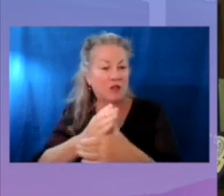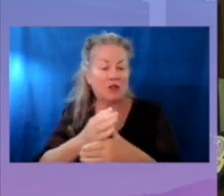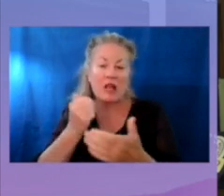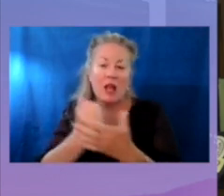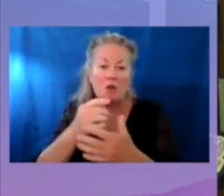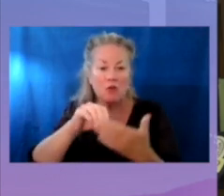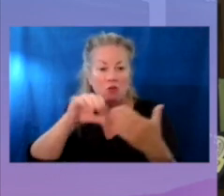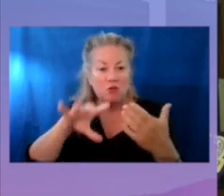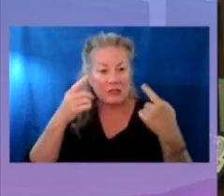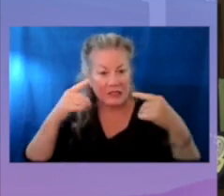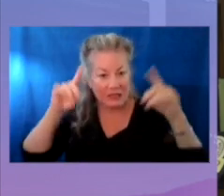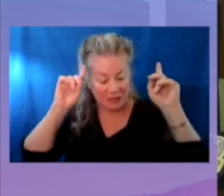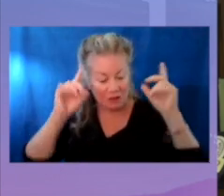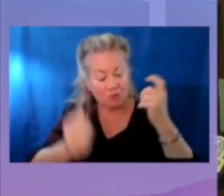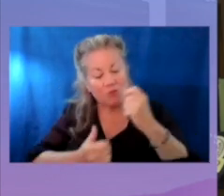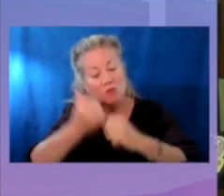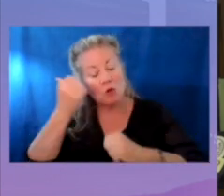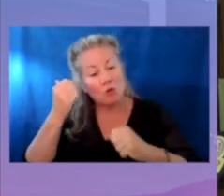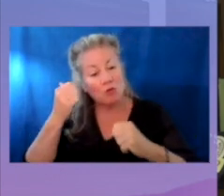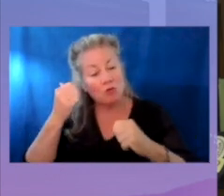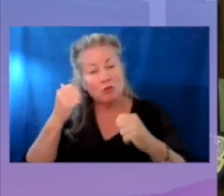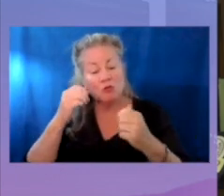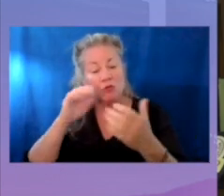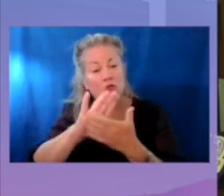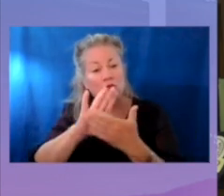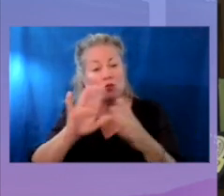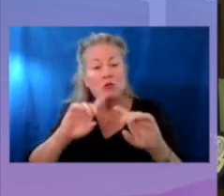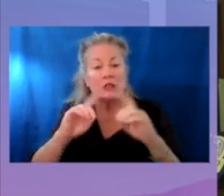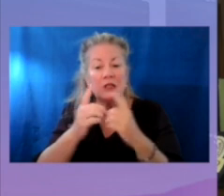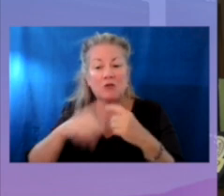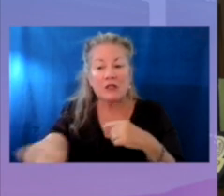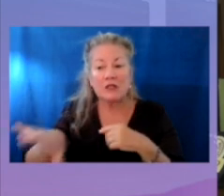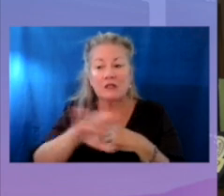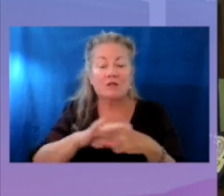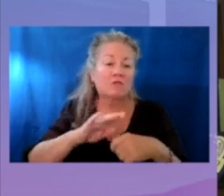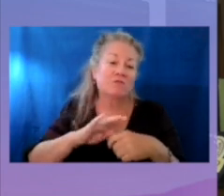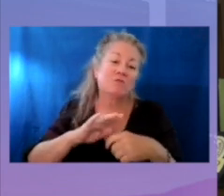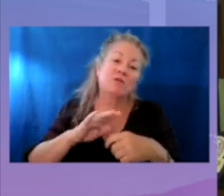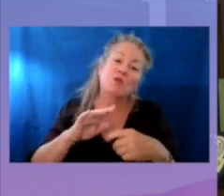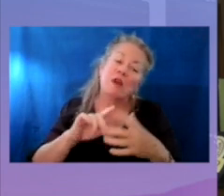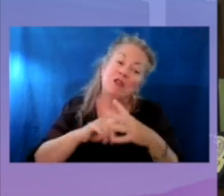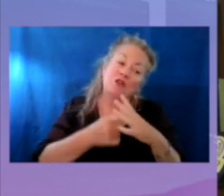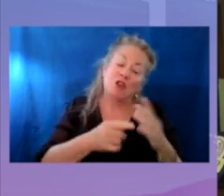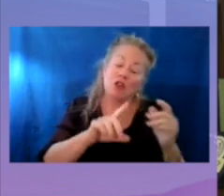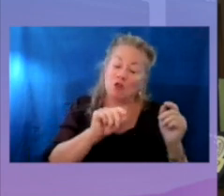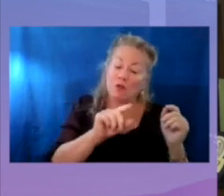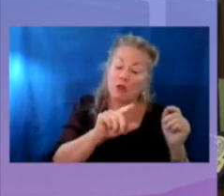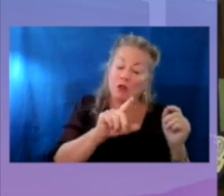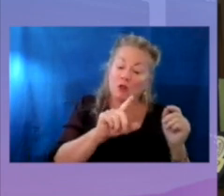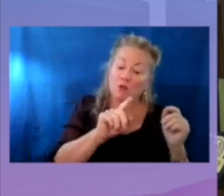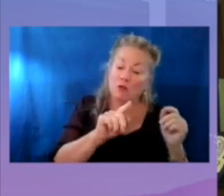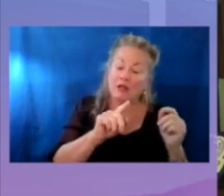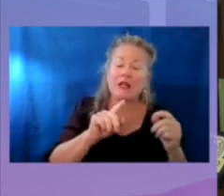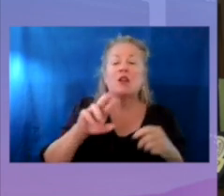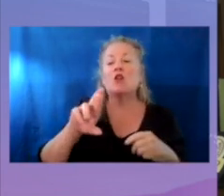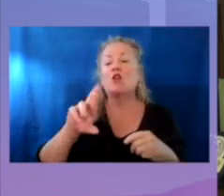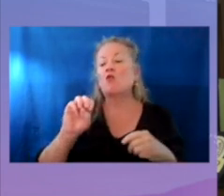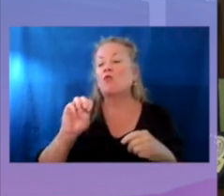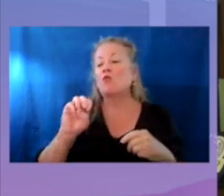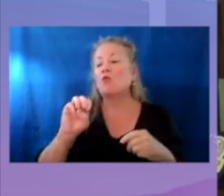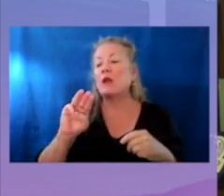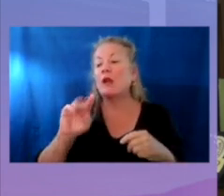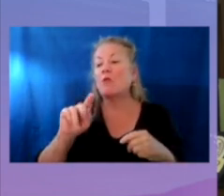succeed. Like most school districts across the country, we had to start the 2020-21 school year in a remote